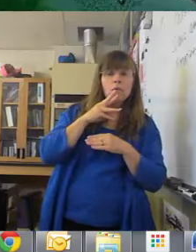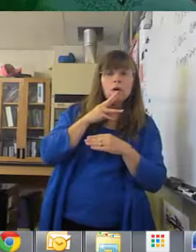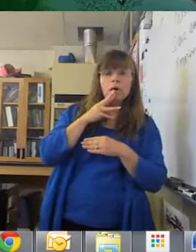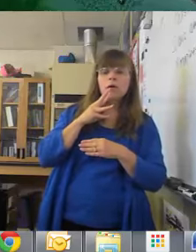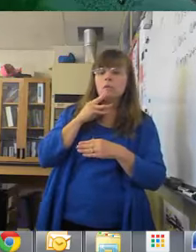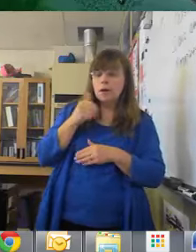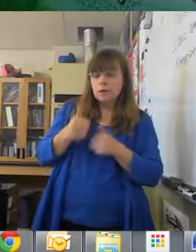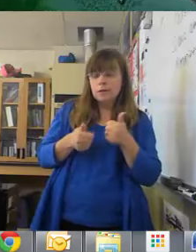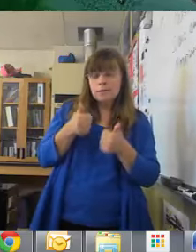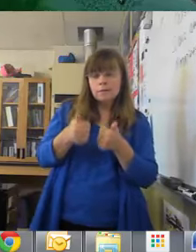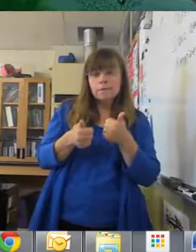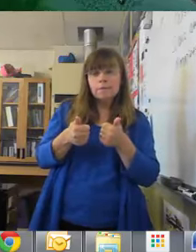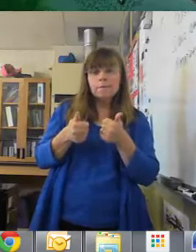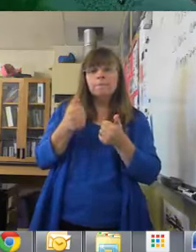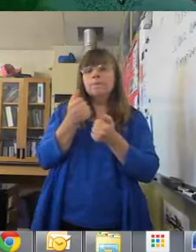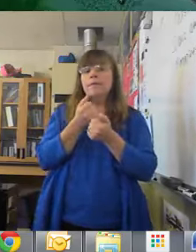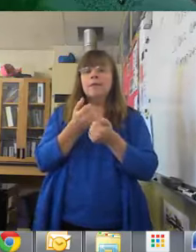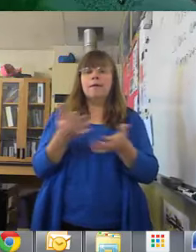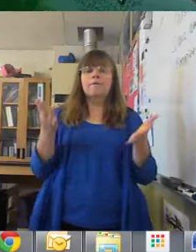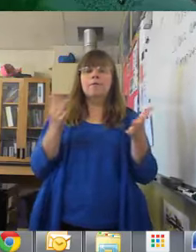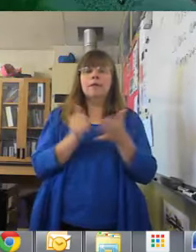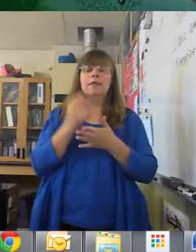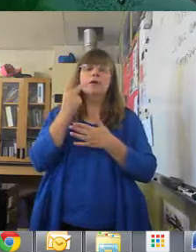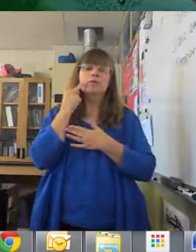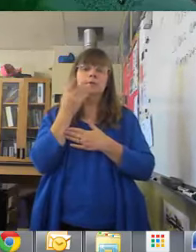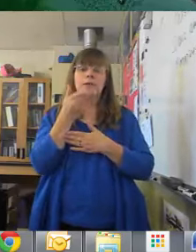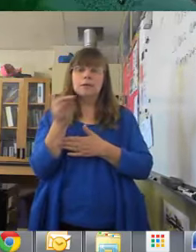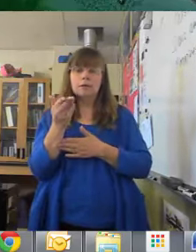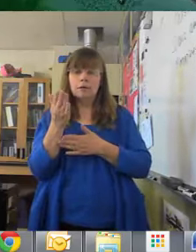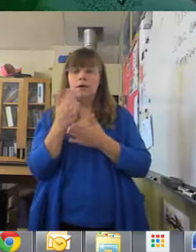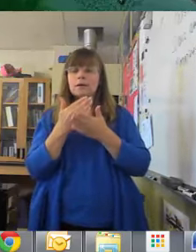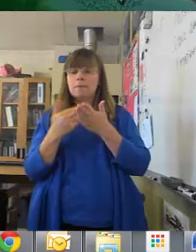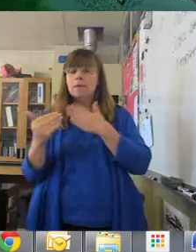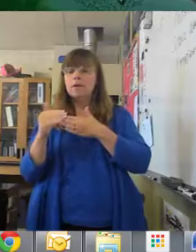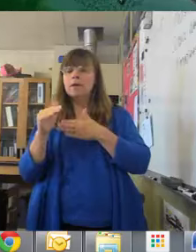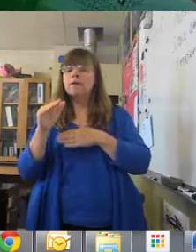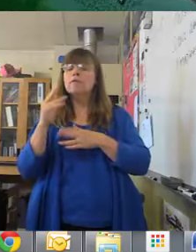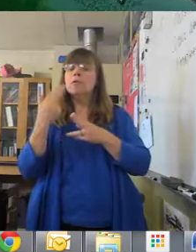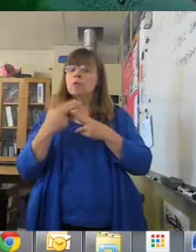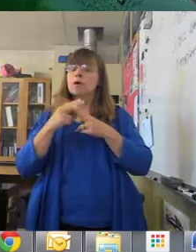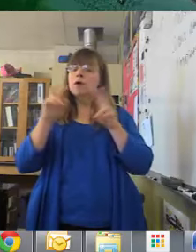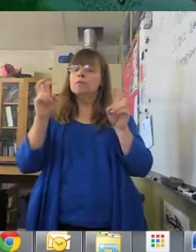itself. So everything that you see there is part of the ecosystem.